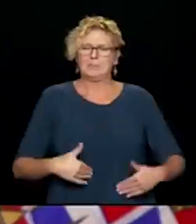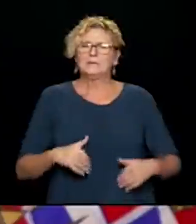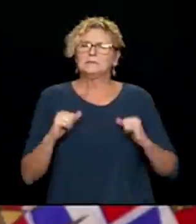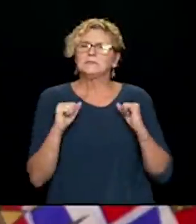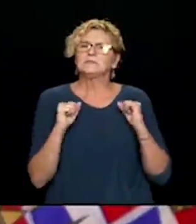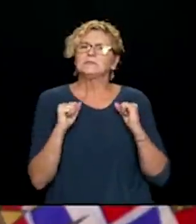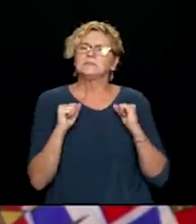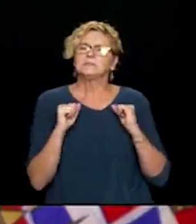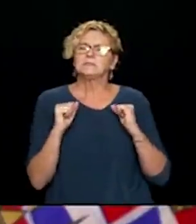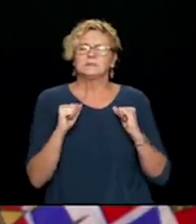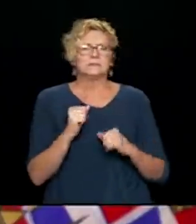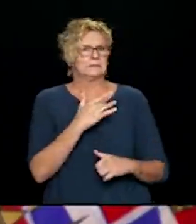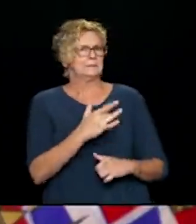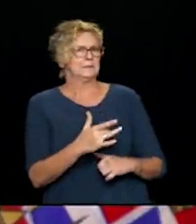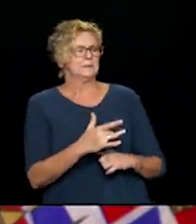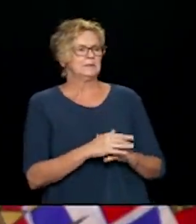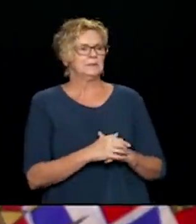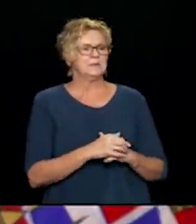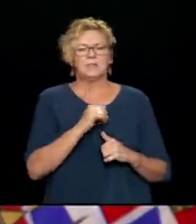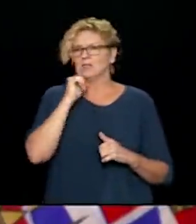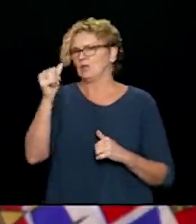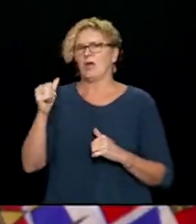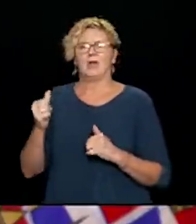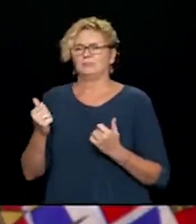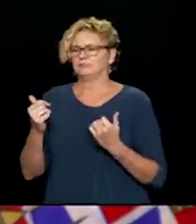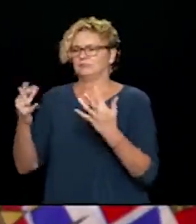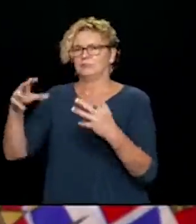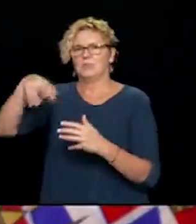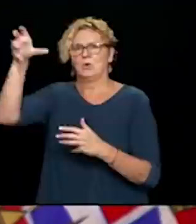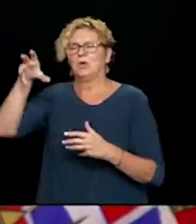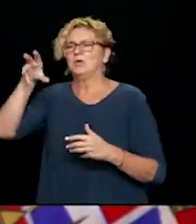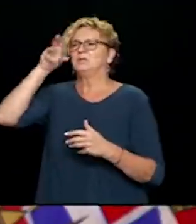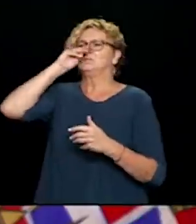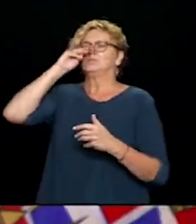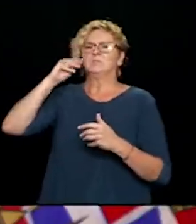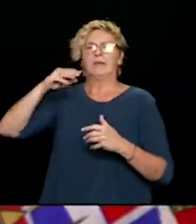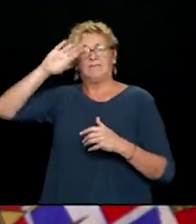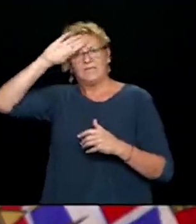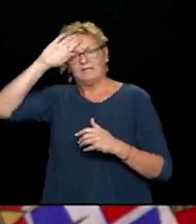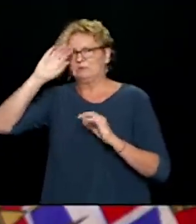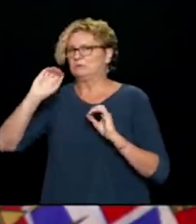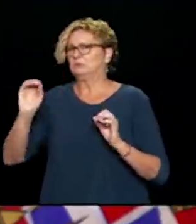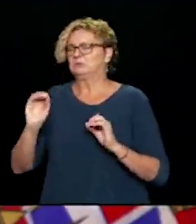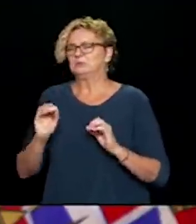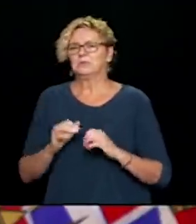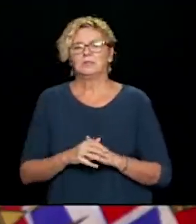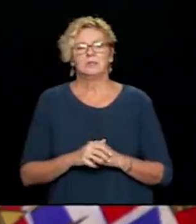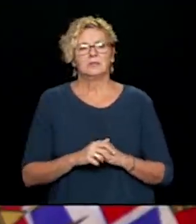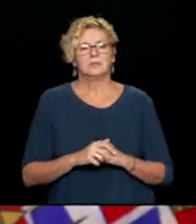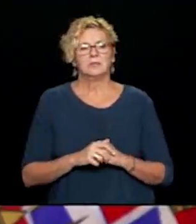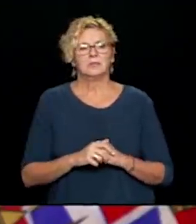to tell the difference. And we have seen wildfire smoke before. It has been a couple of years.